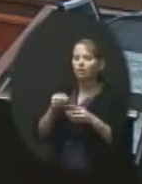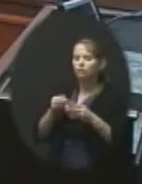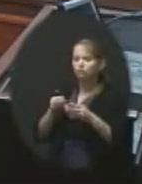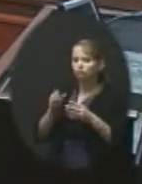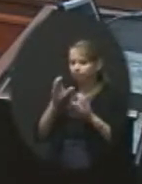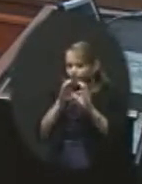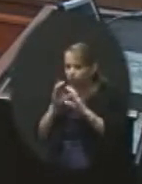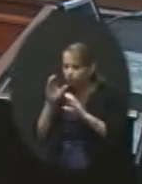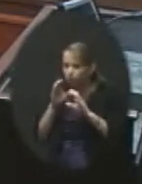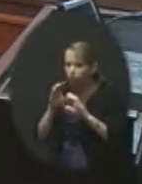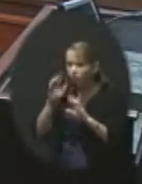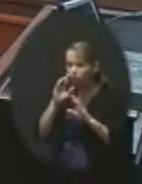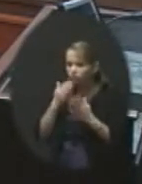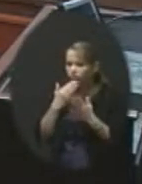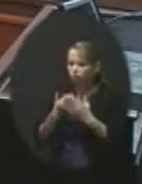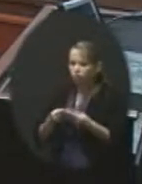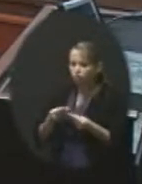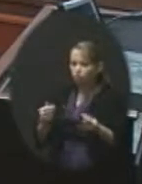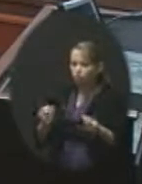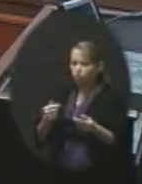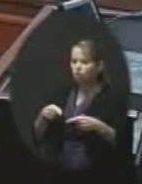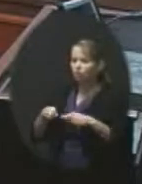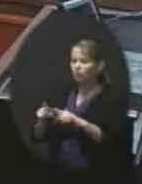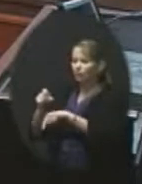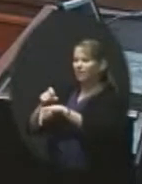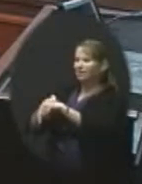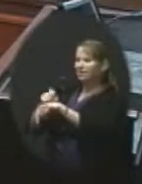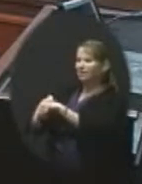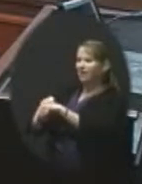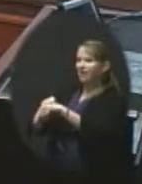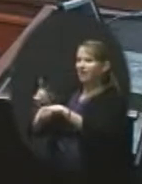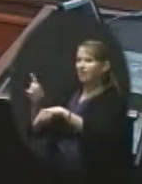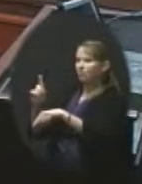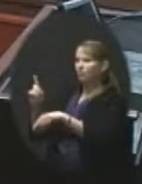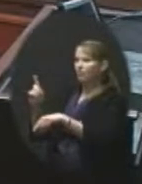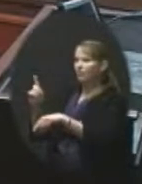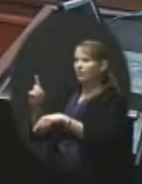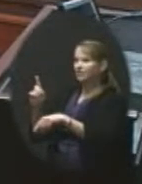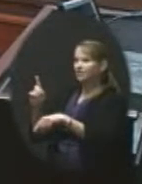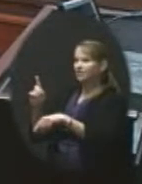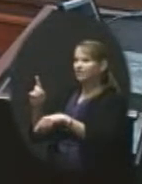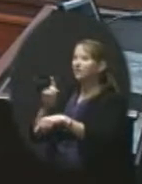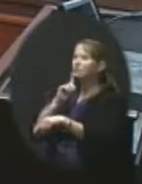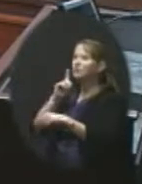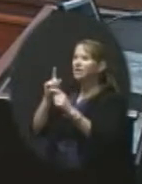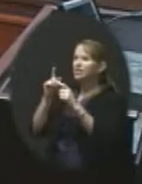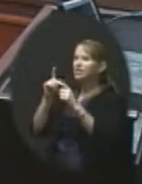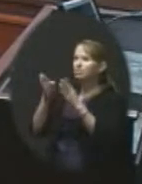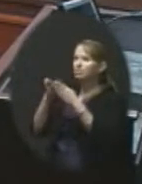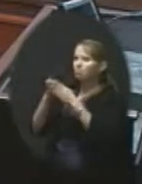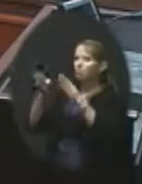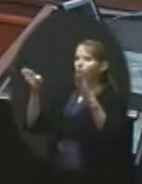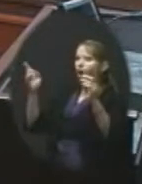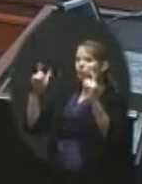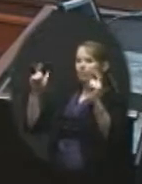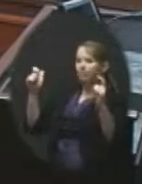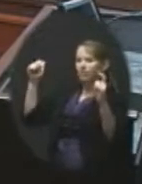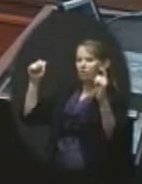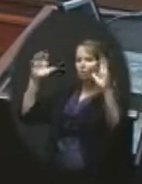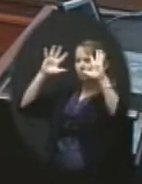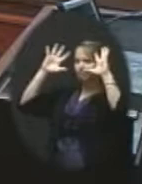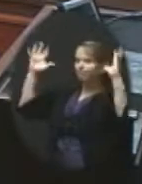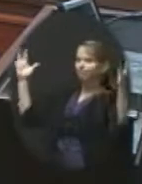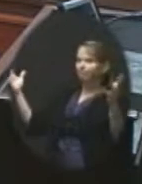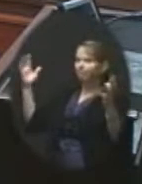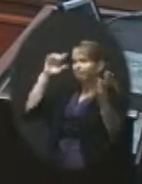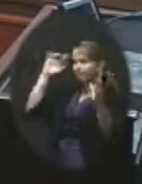when there are larger picture things to consider. And so, so we're hopeful